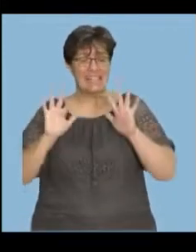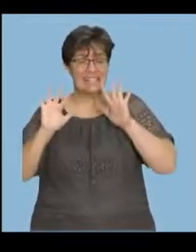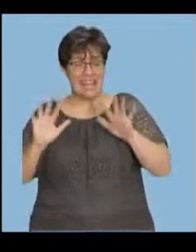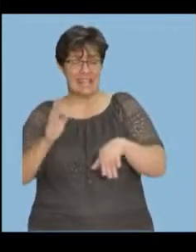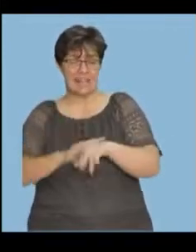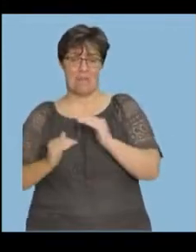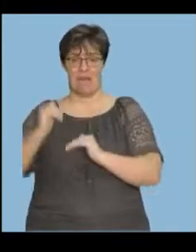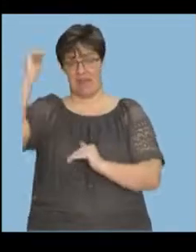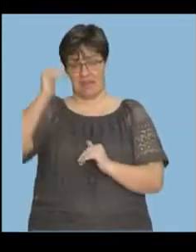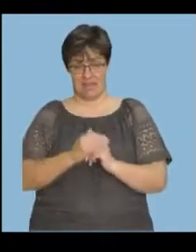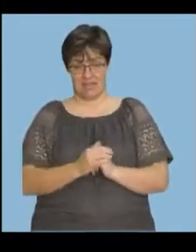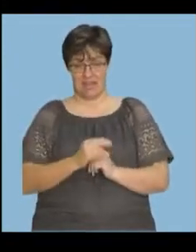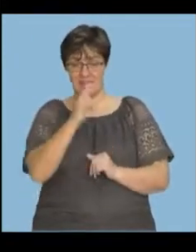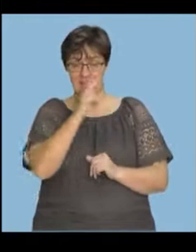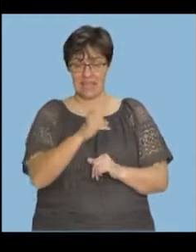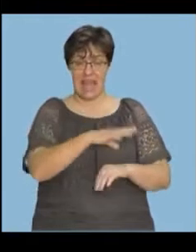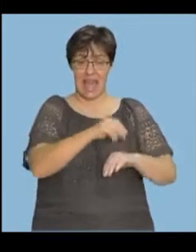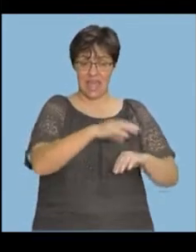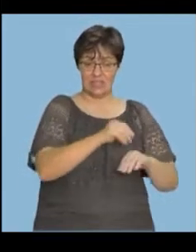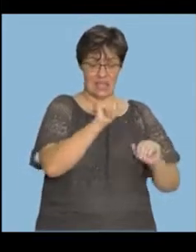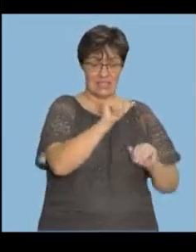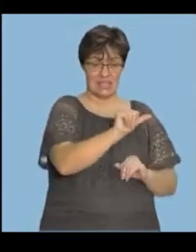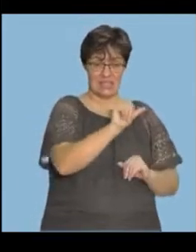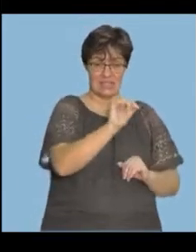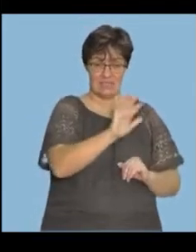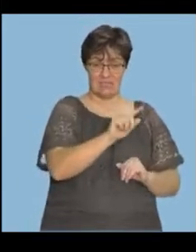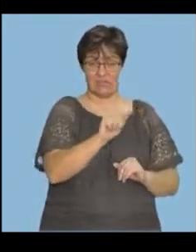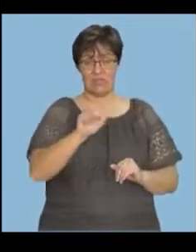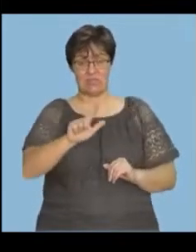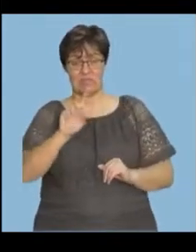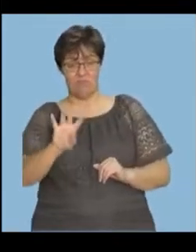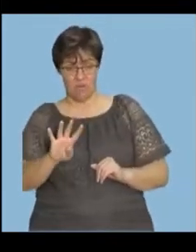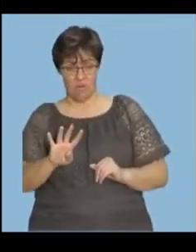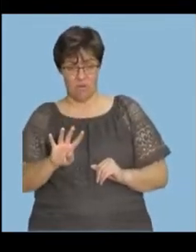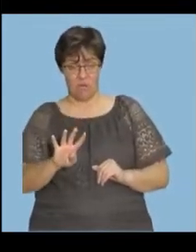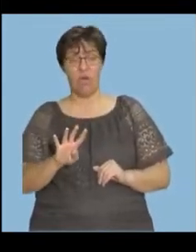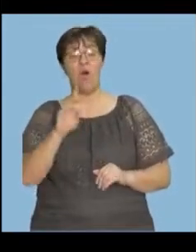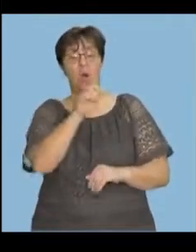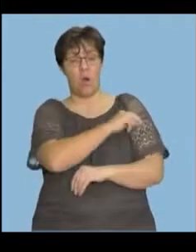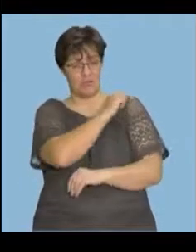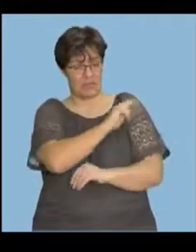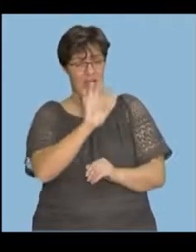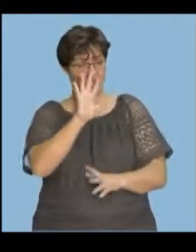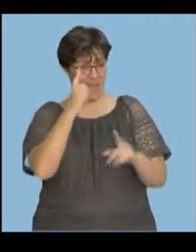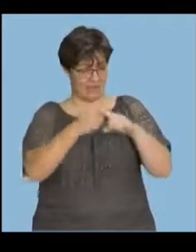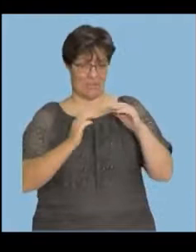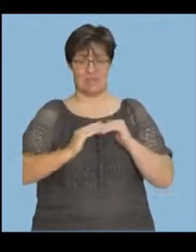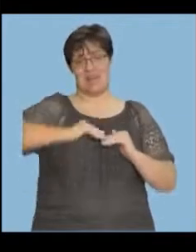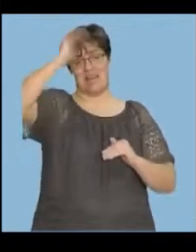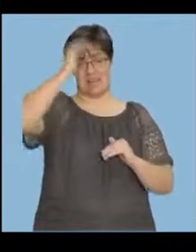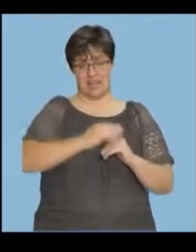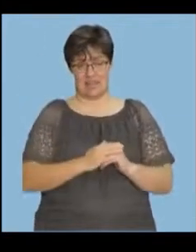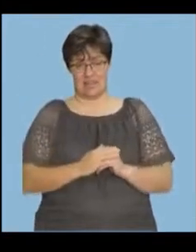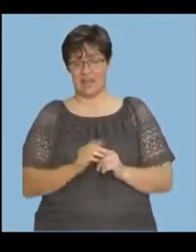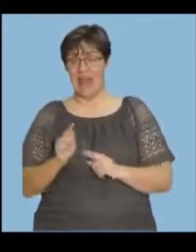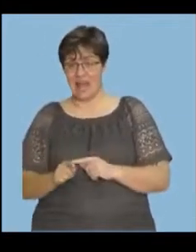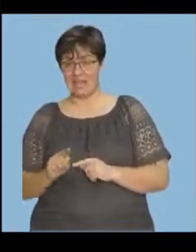see that between the age of 65 to 74, hospitalization is five times higher and death,